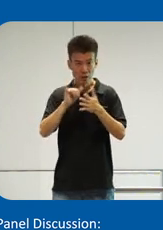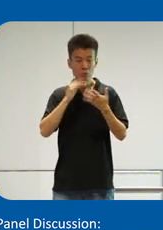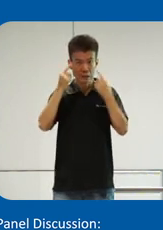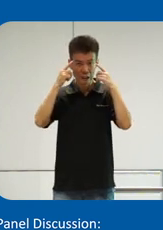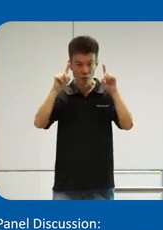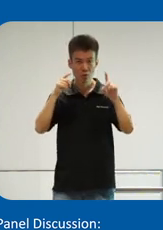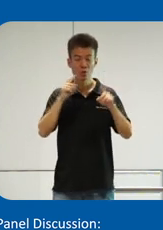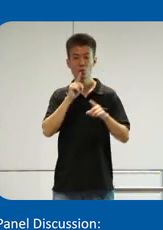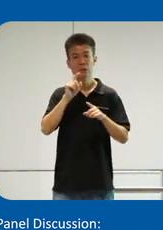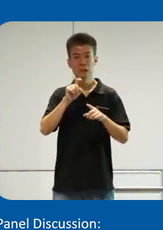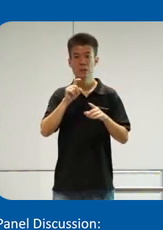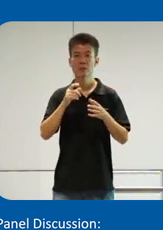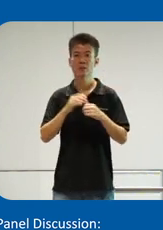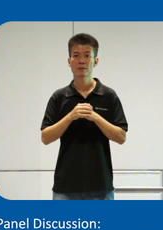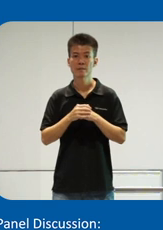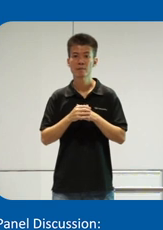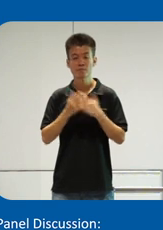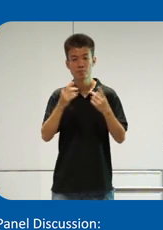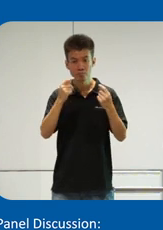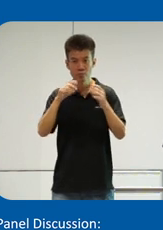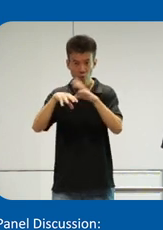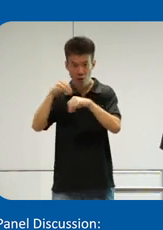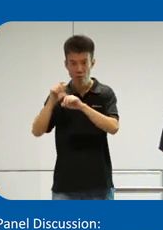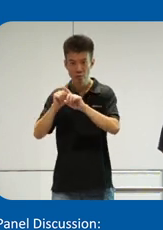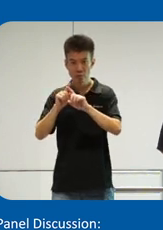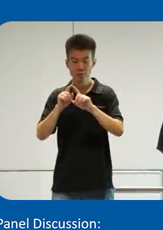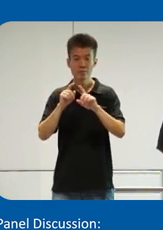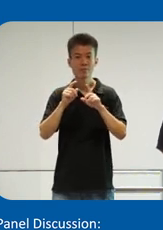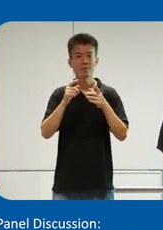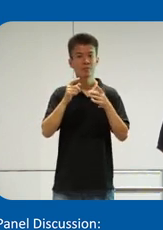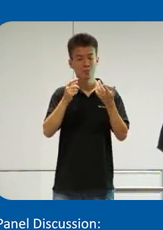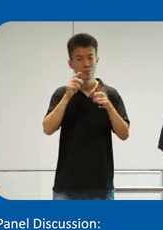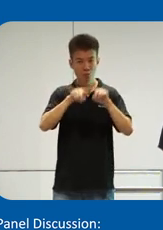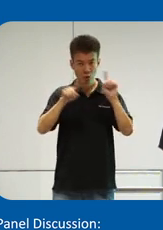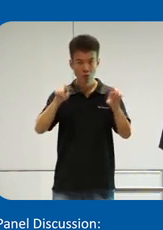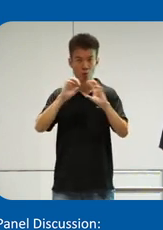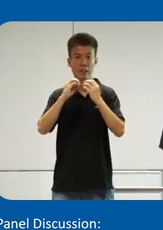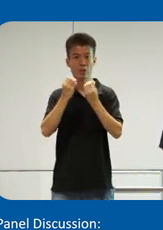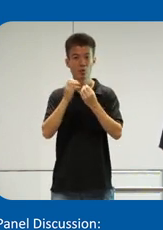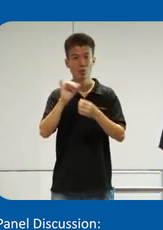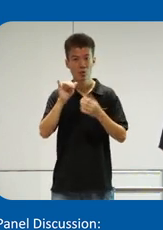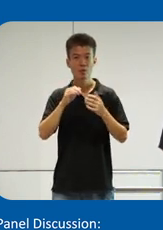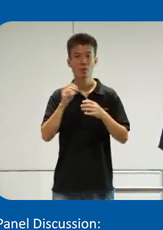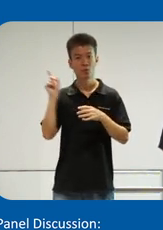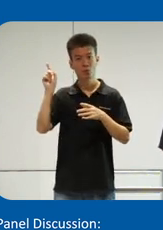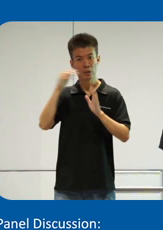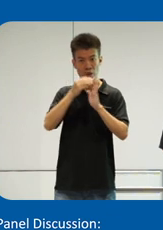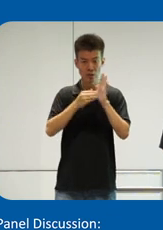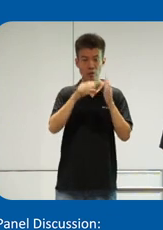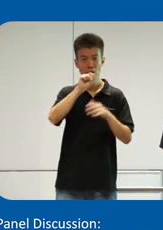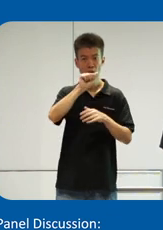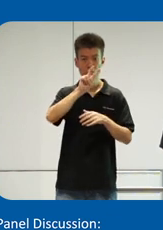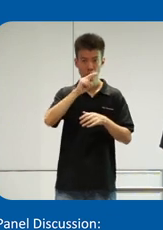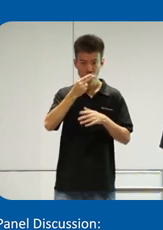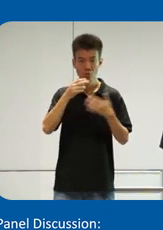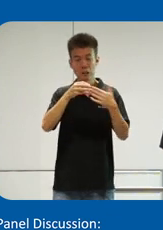successful, we really need to try it out with the various organizations, such as the one listed SAVH, as